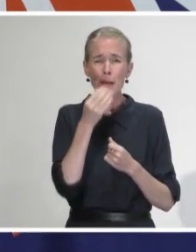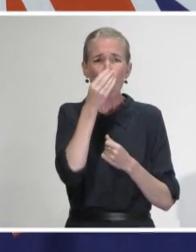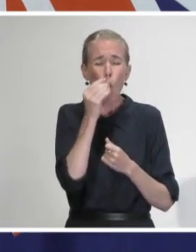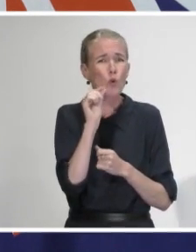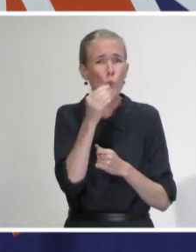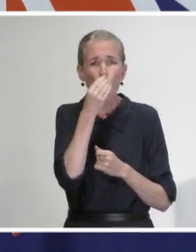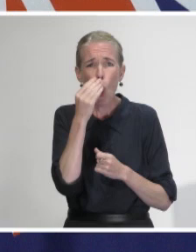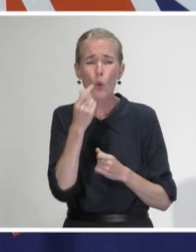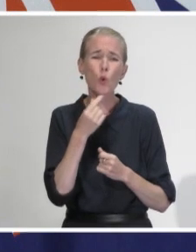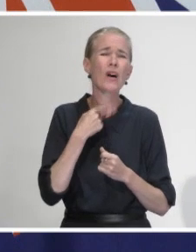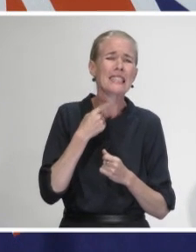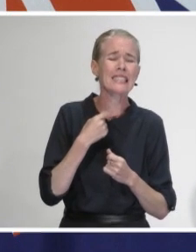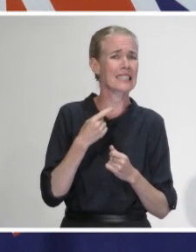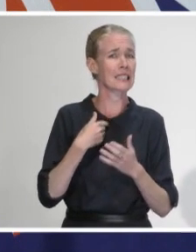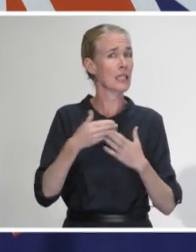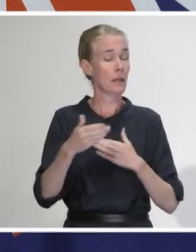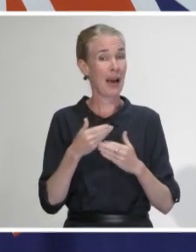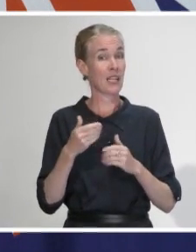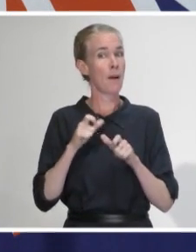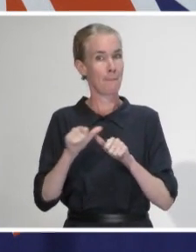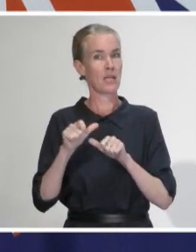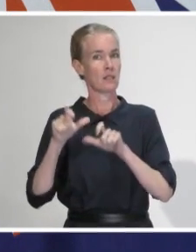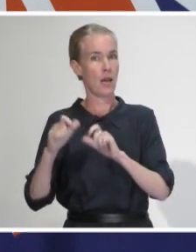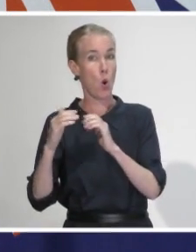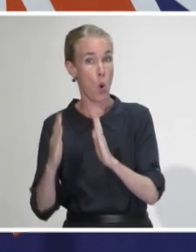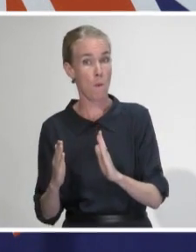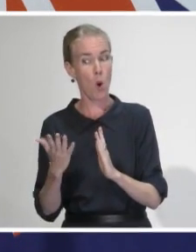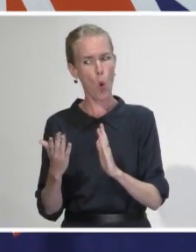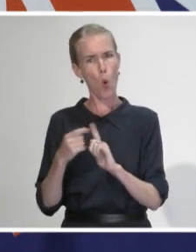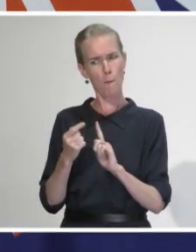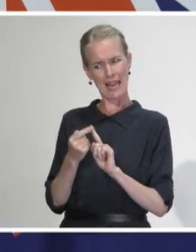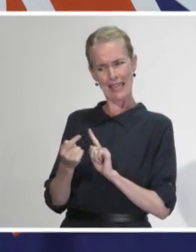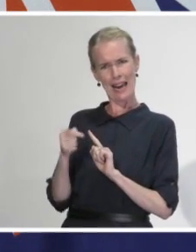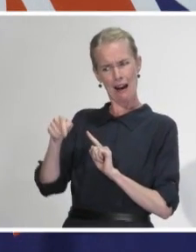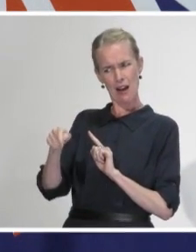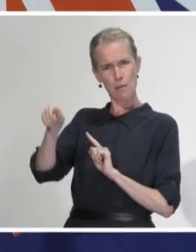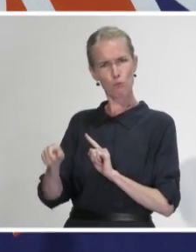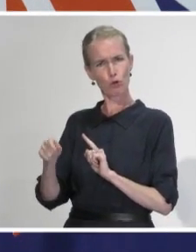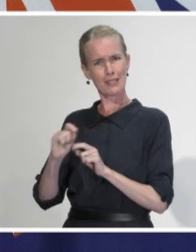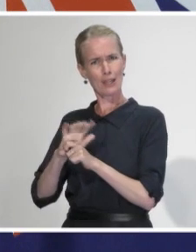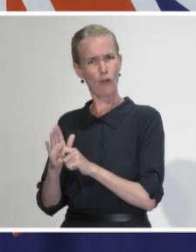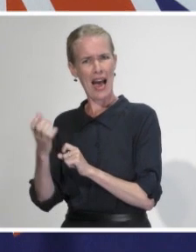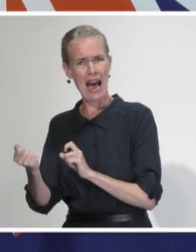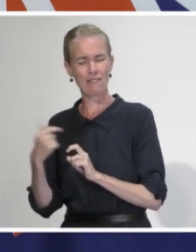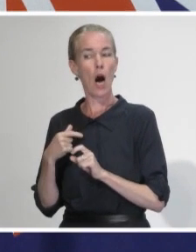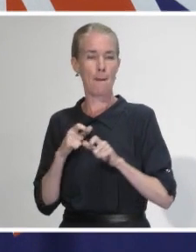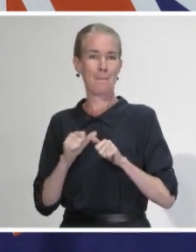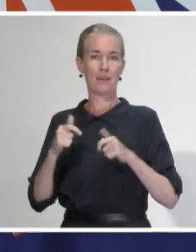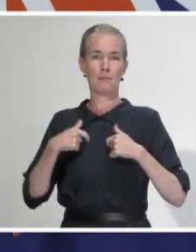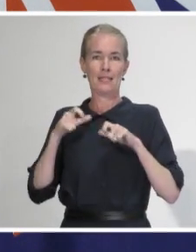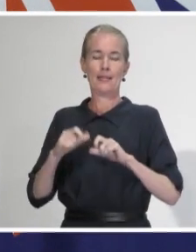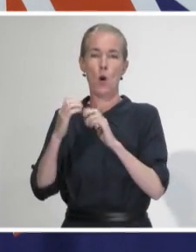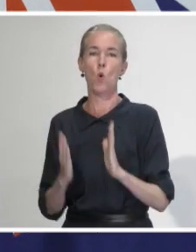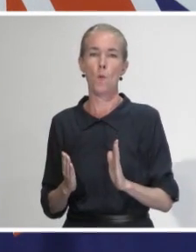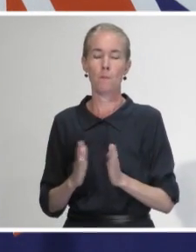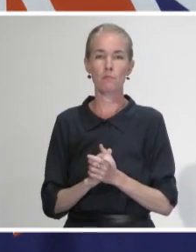contact of an existing or probable case, do not come to work. And the units must have in